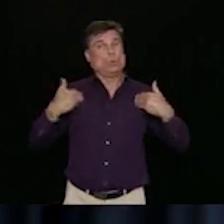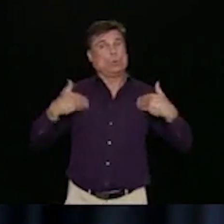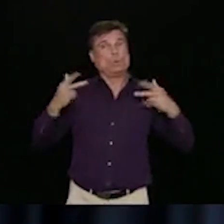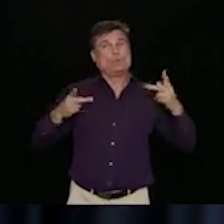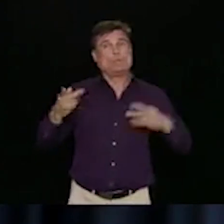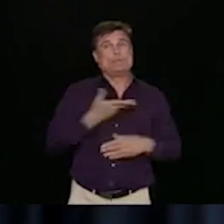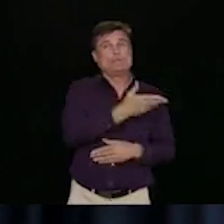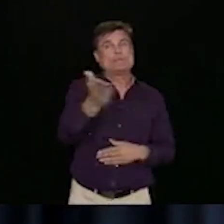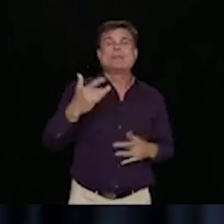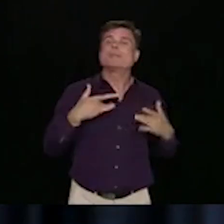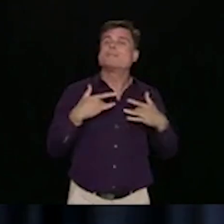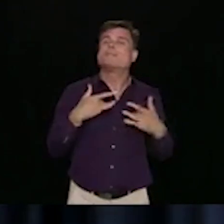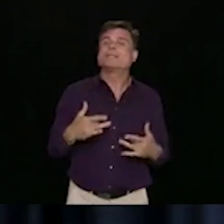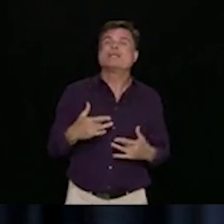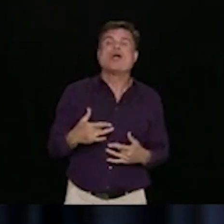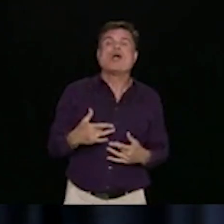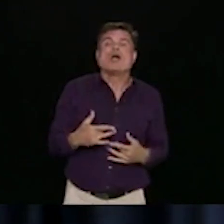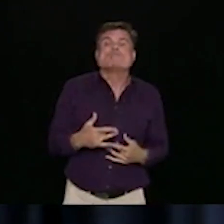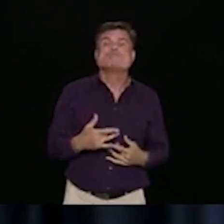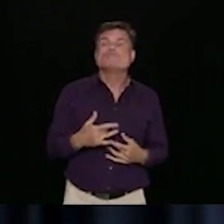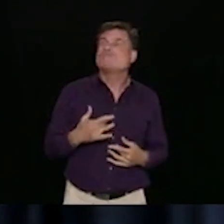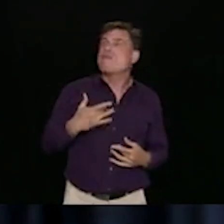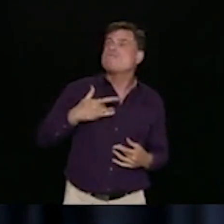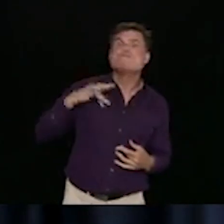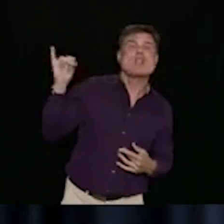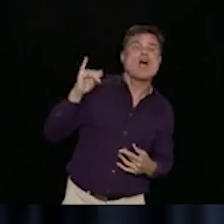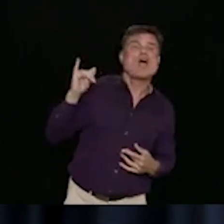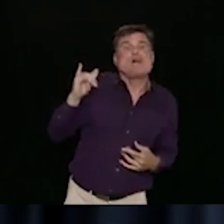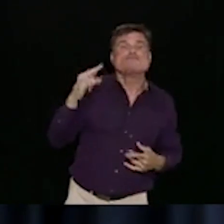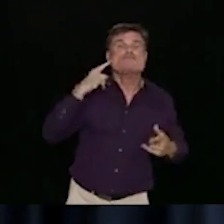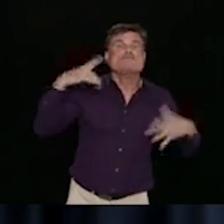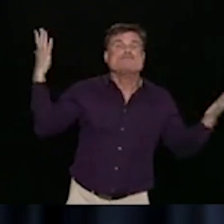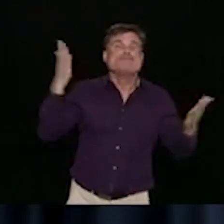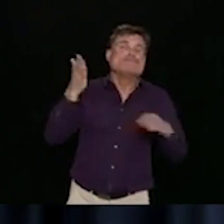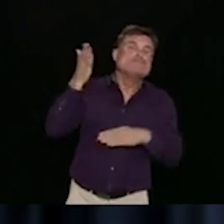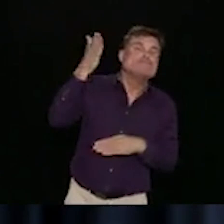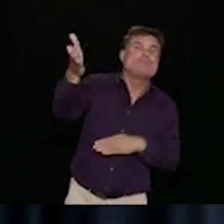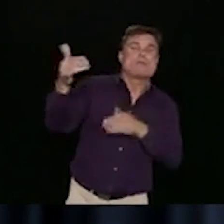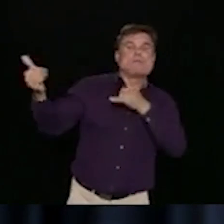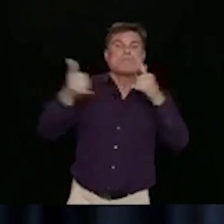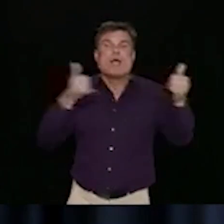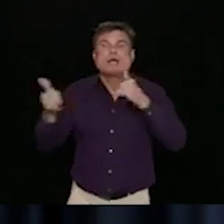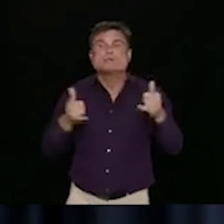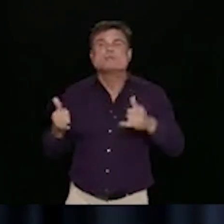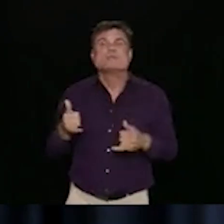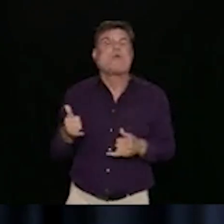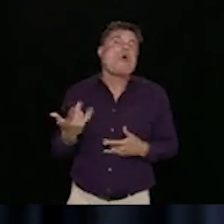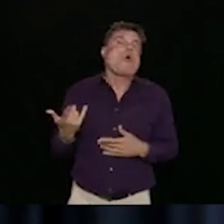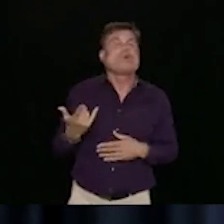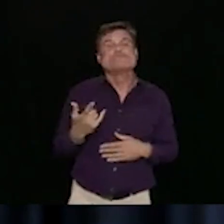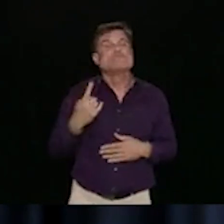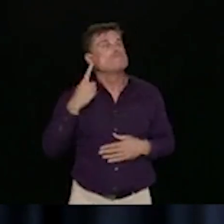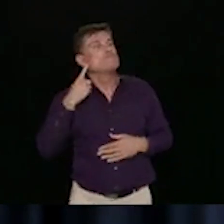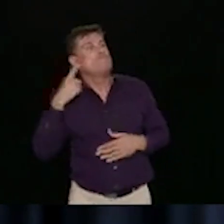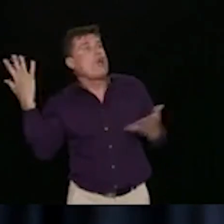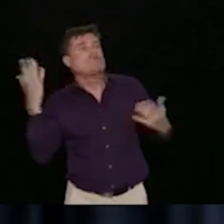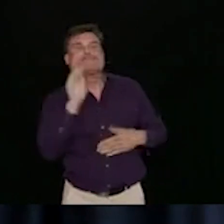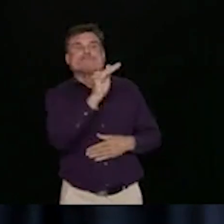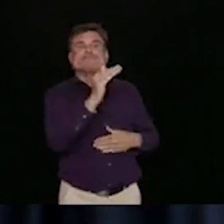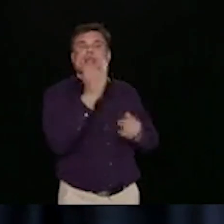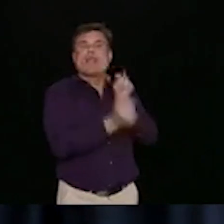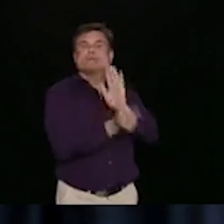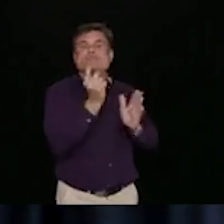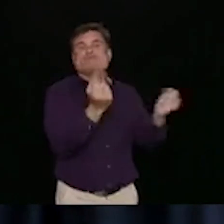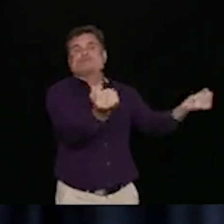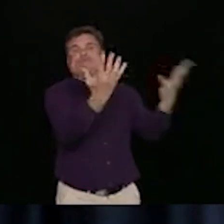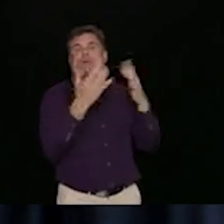know. But making sure you have some way of contacting them. And this is one of those places where one of our notification apps may be helpful.